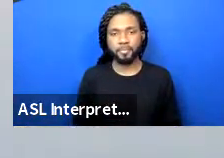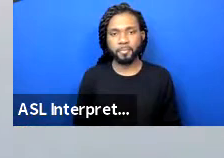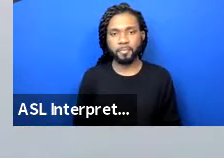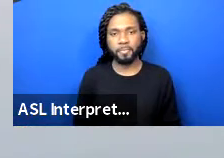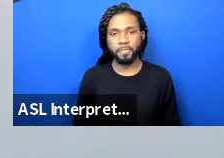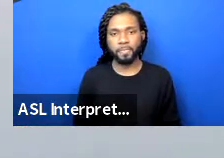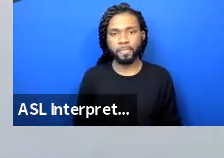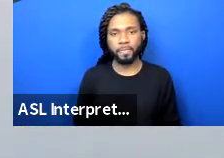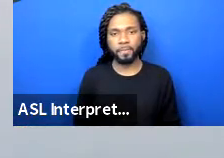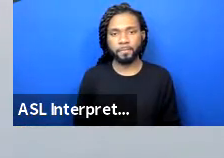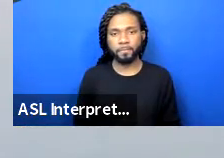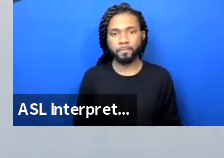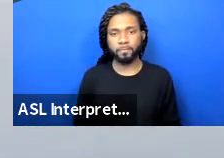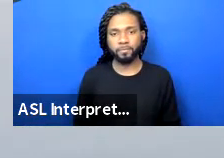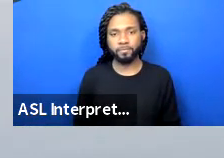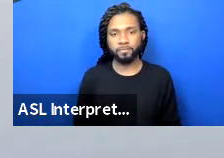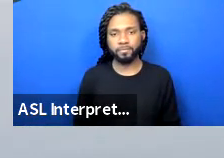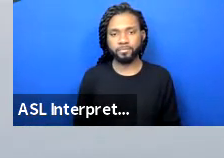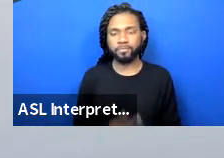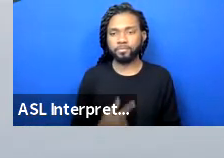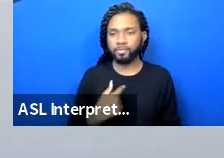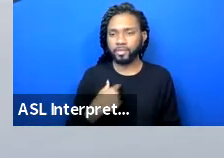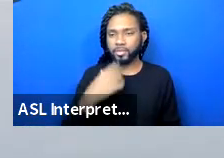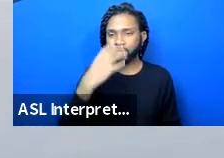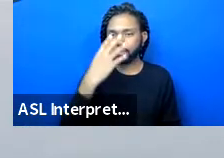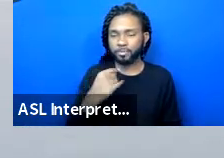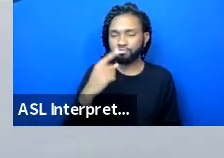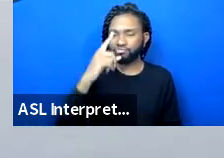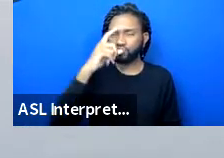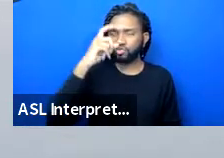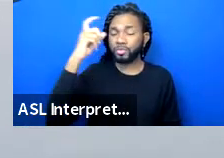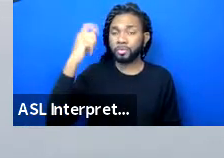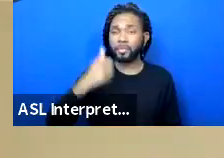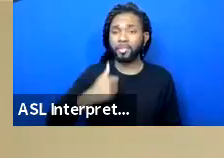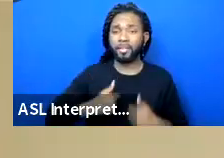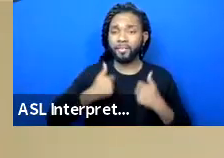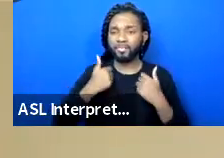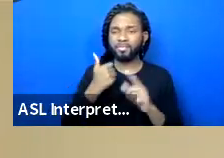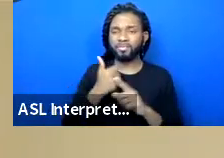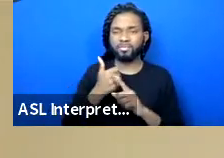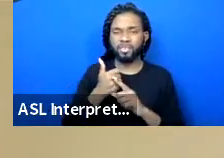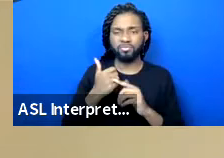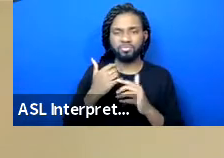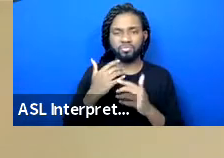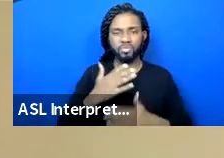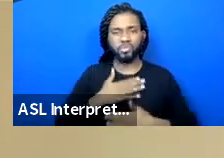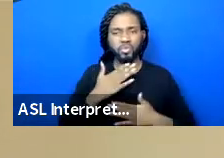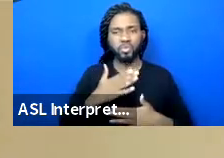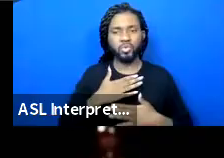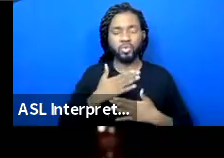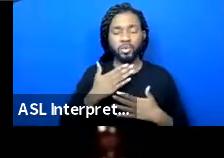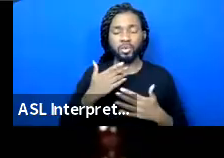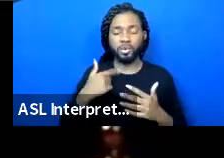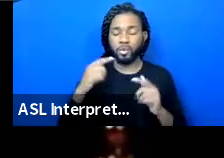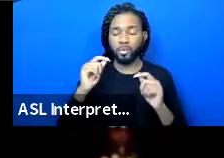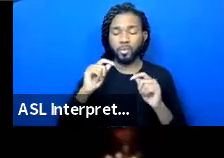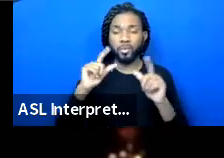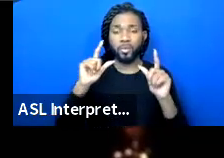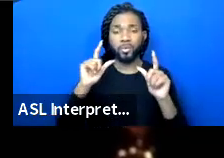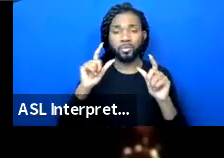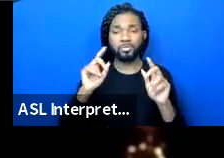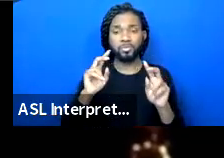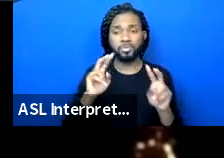i slept and dreamt that life was joy i awoke and saw